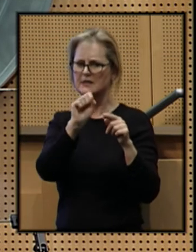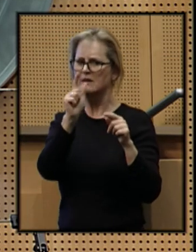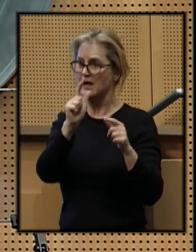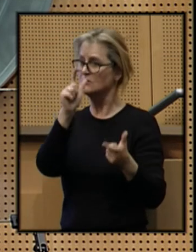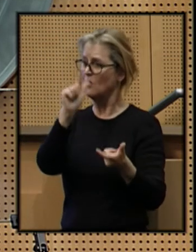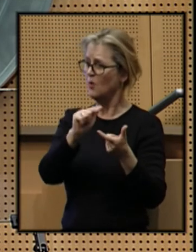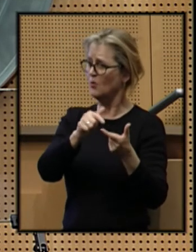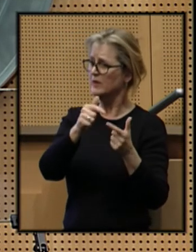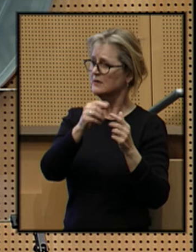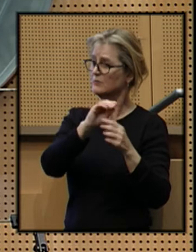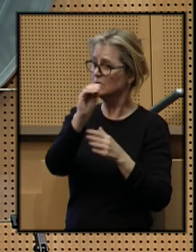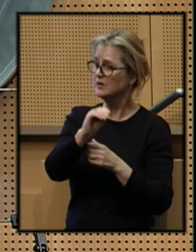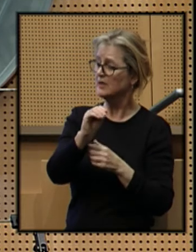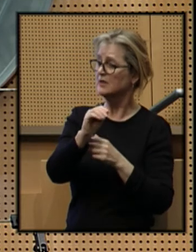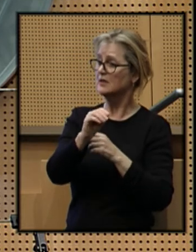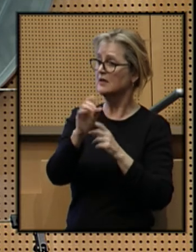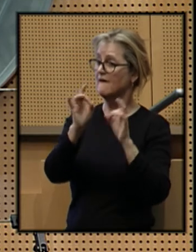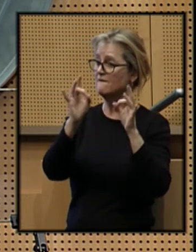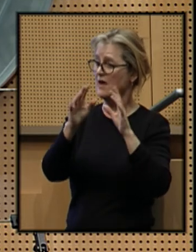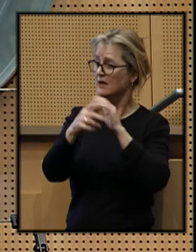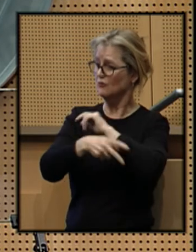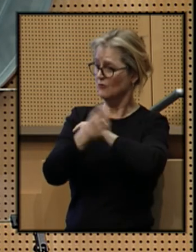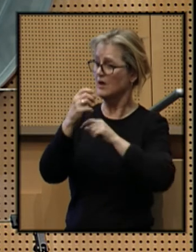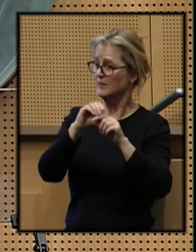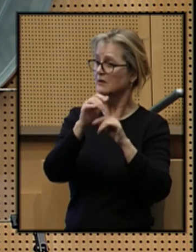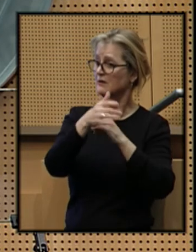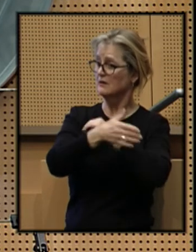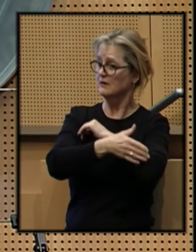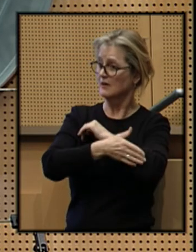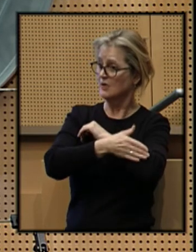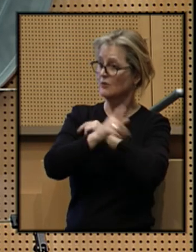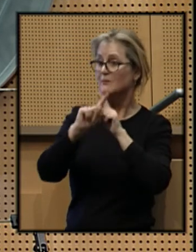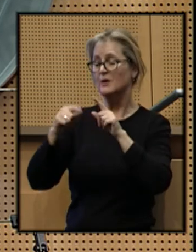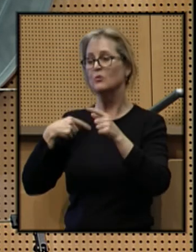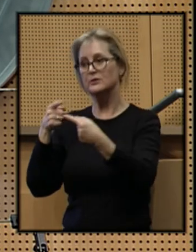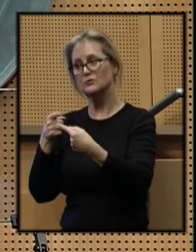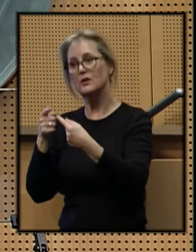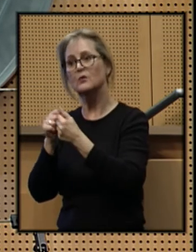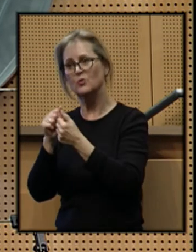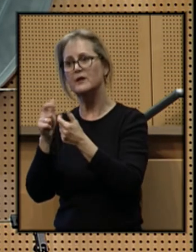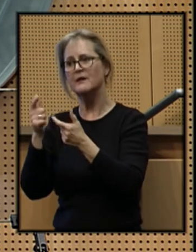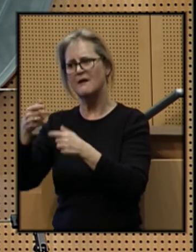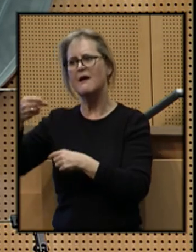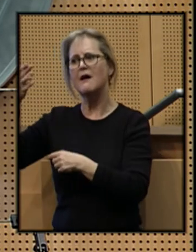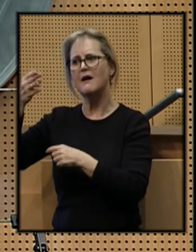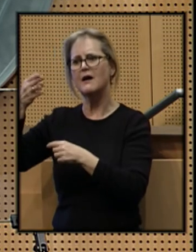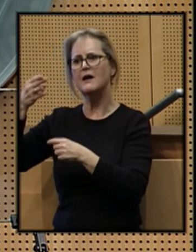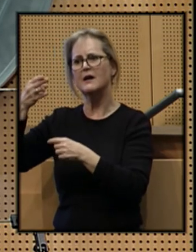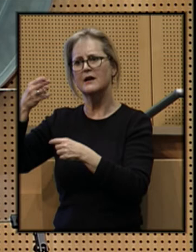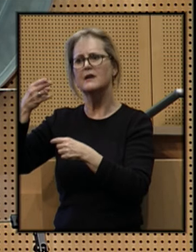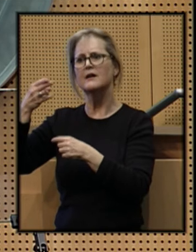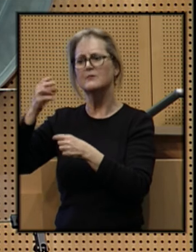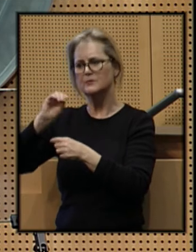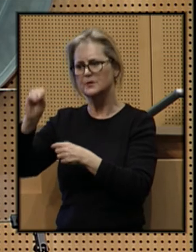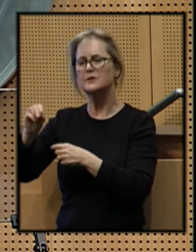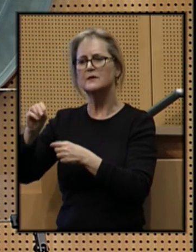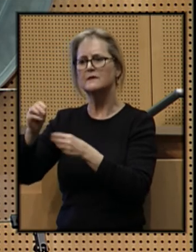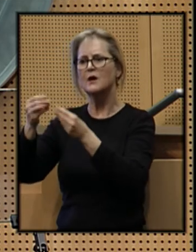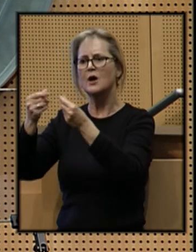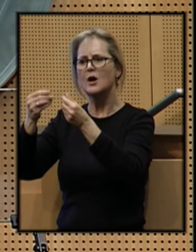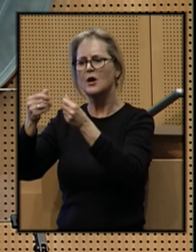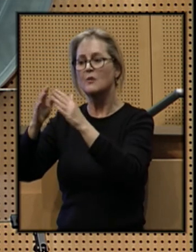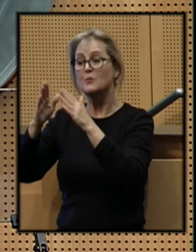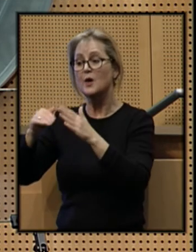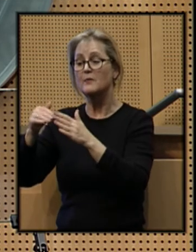of the lowest rates of violent crime in the country. Yet, we struggle with relatively high rates of property crime, in